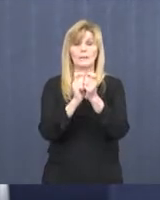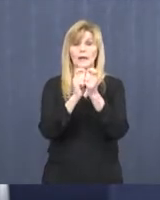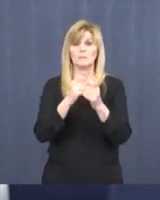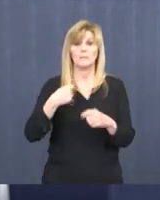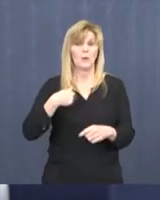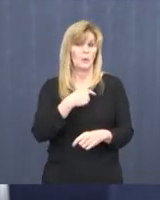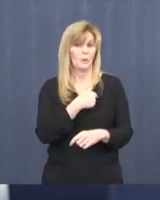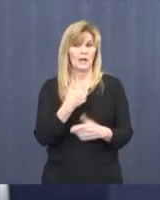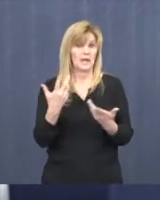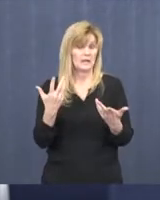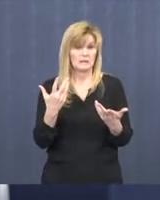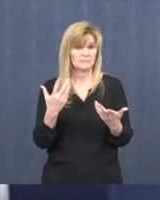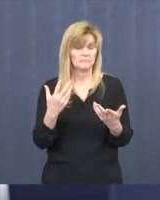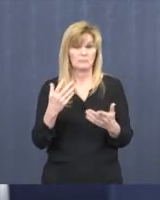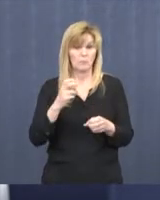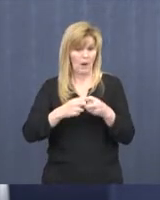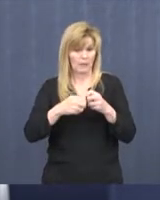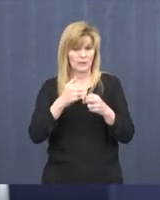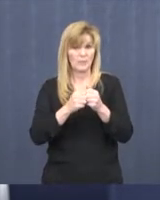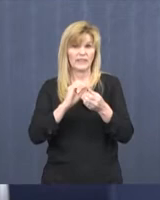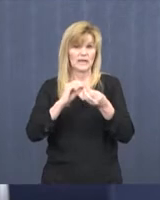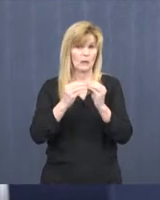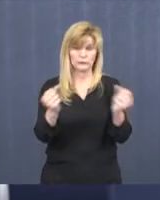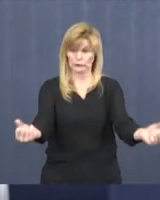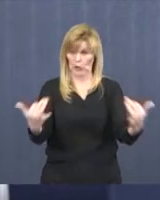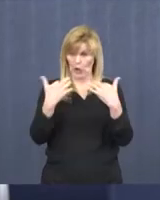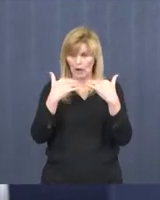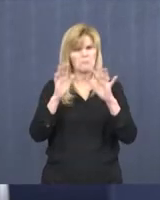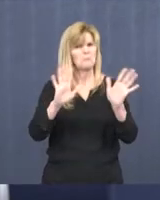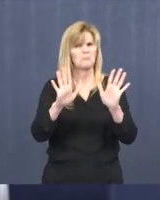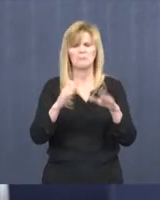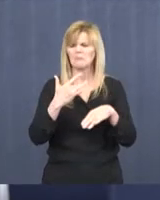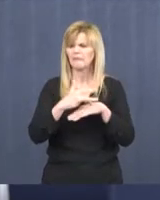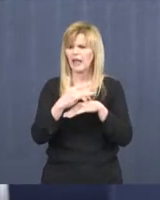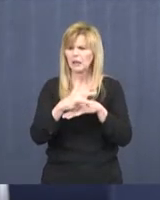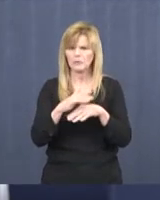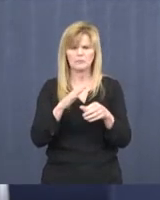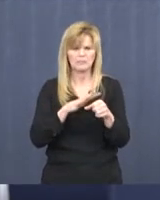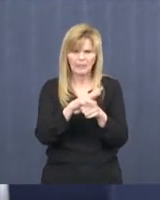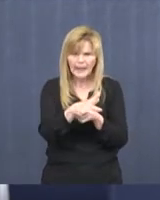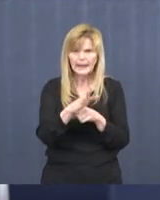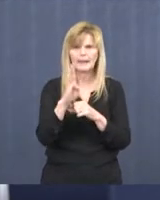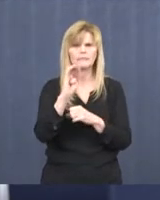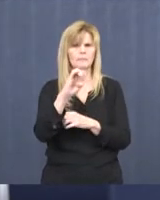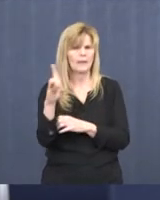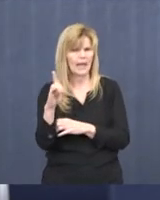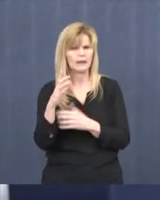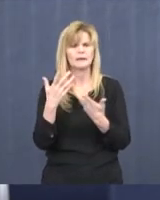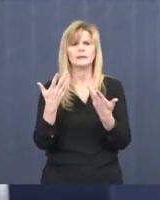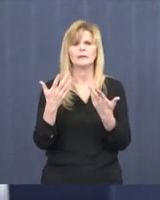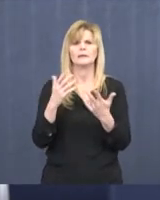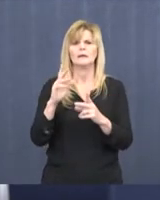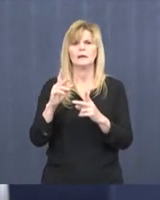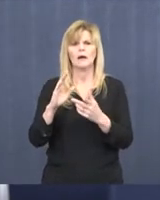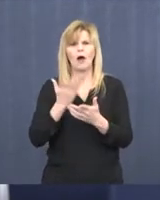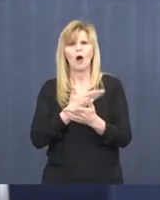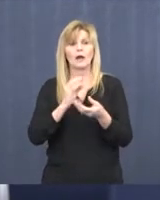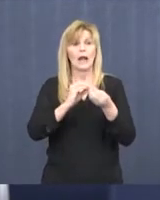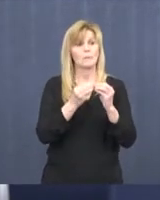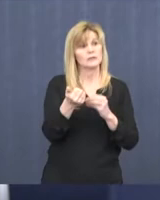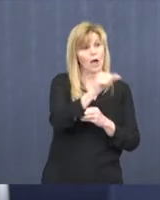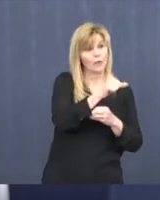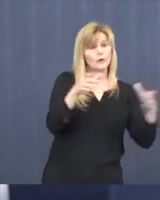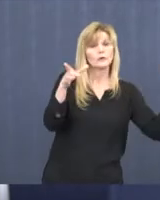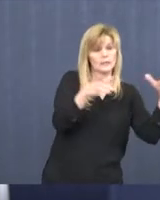any capacity issues related to COVID. We have plenty of open beds as much of our other patient volumes have decreased and we're